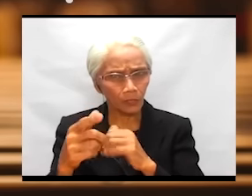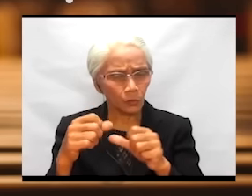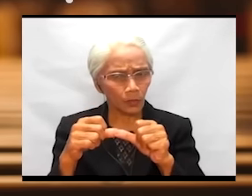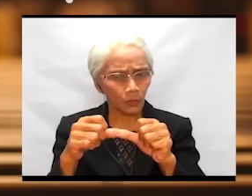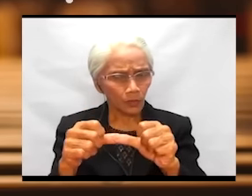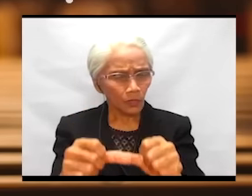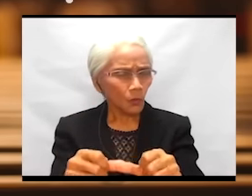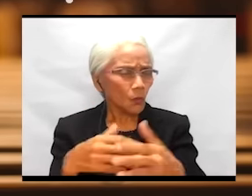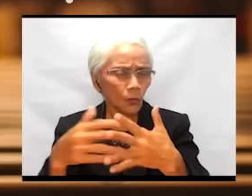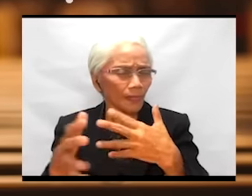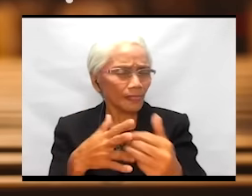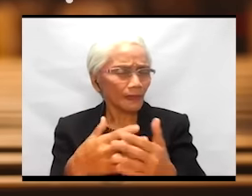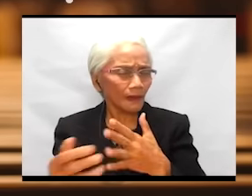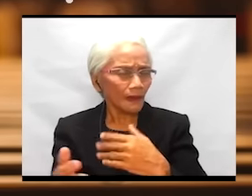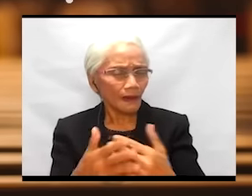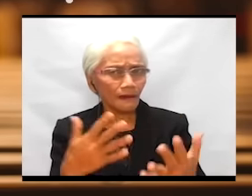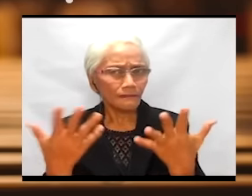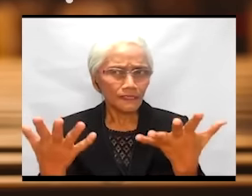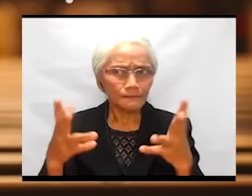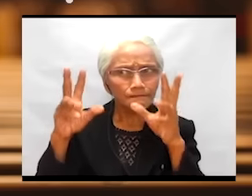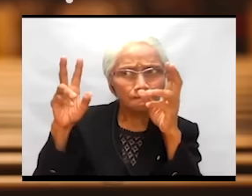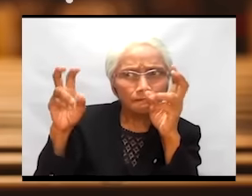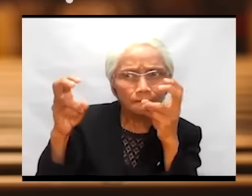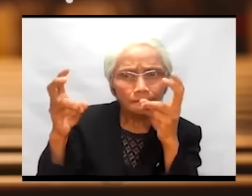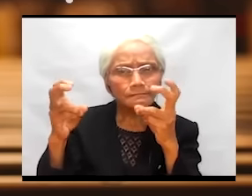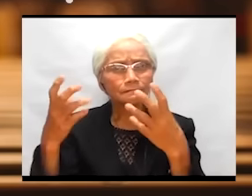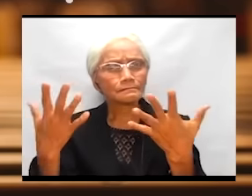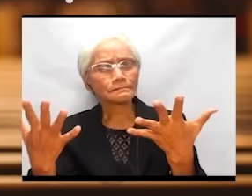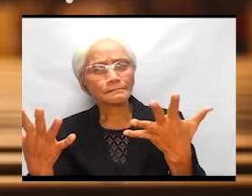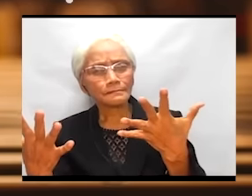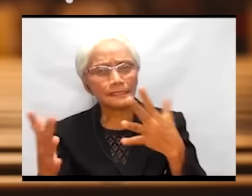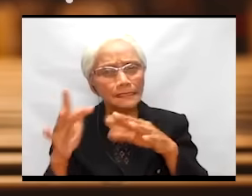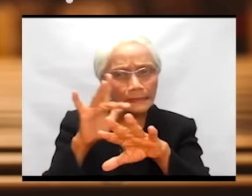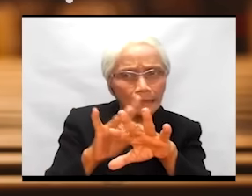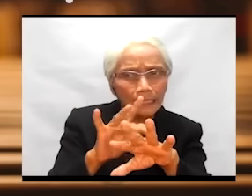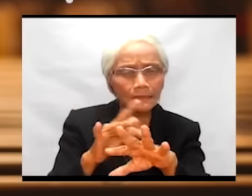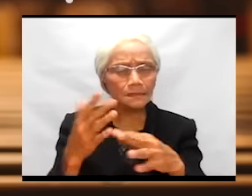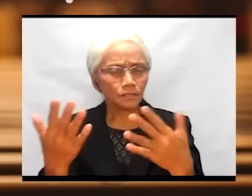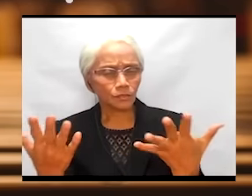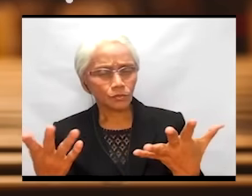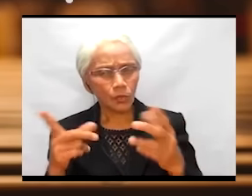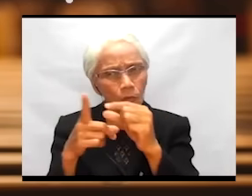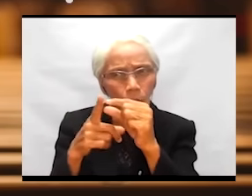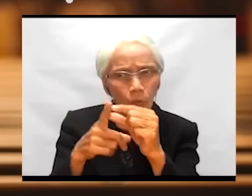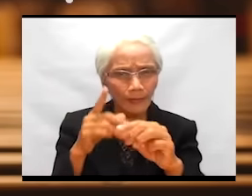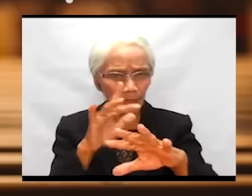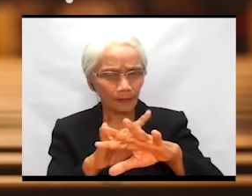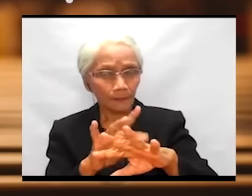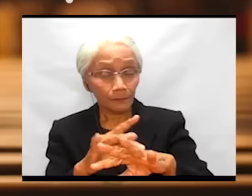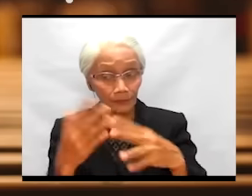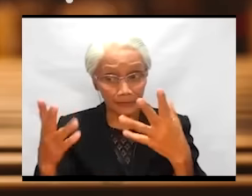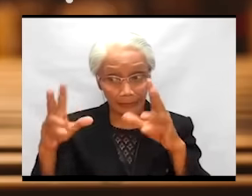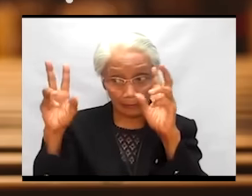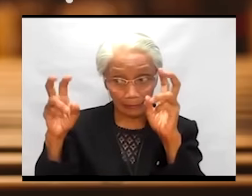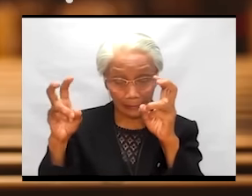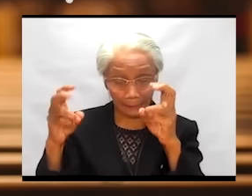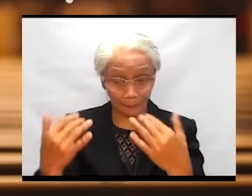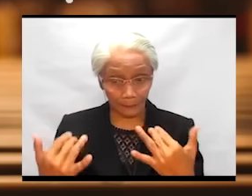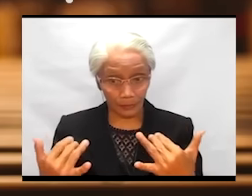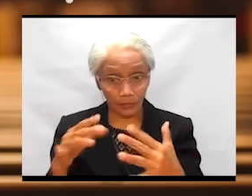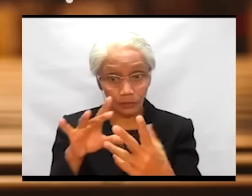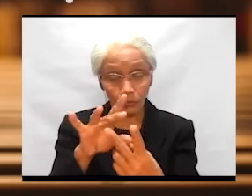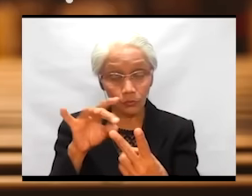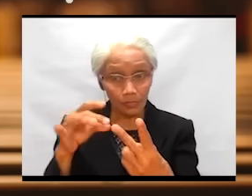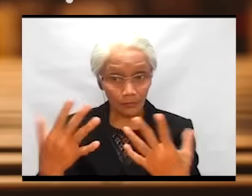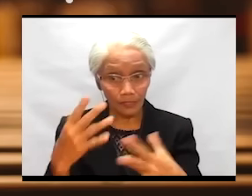whatever theme touches you, whatever topic or word touches you. The theme we have chosen